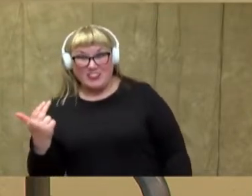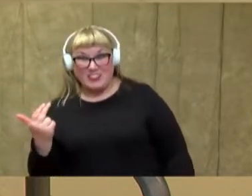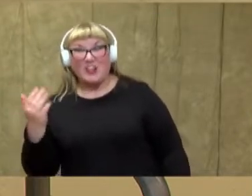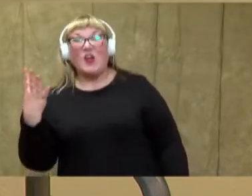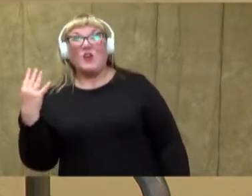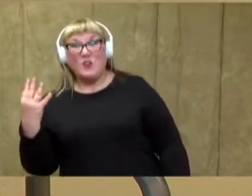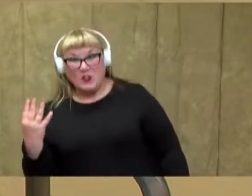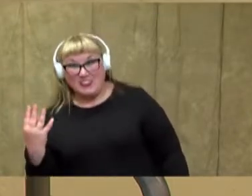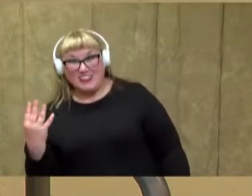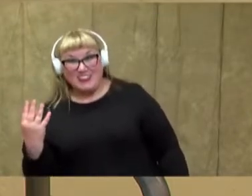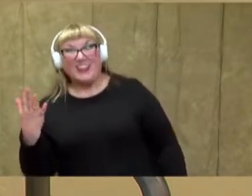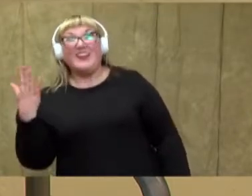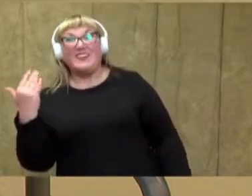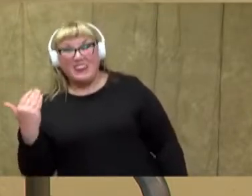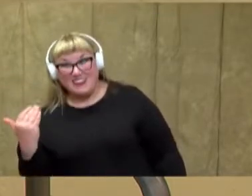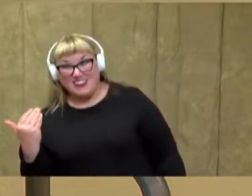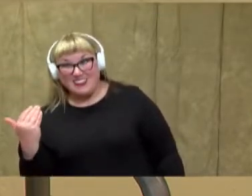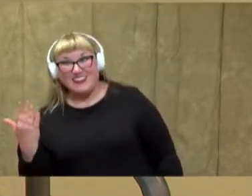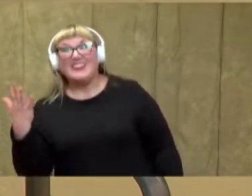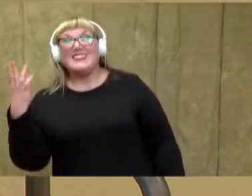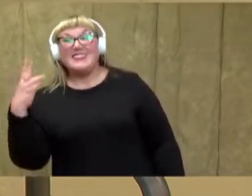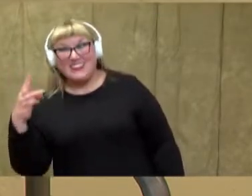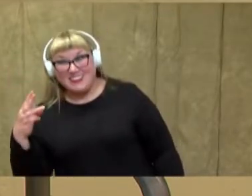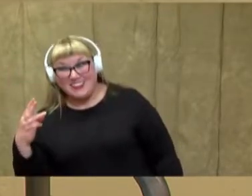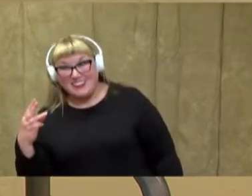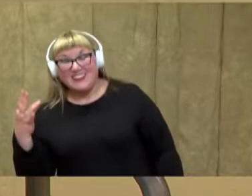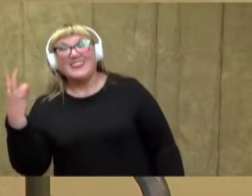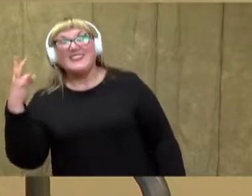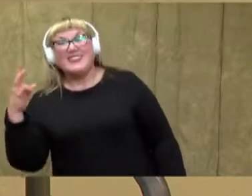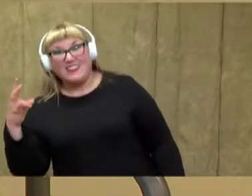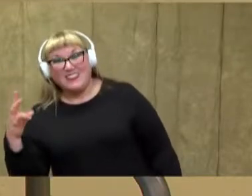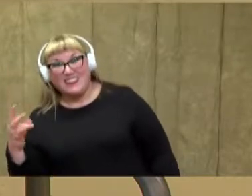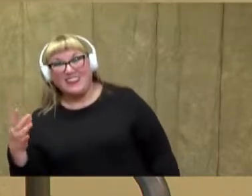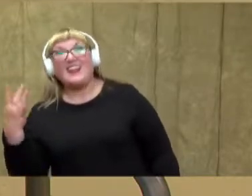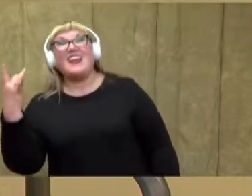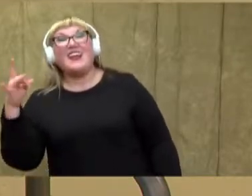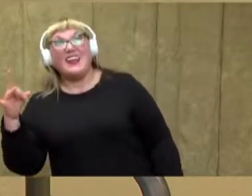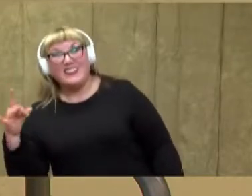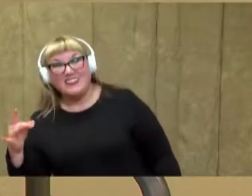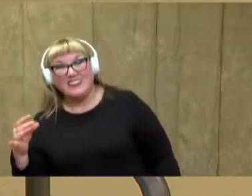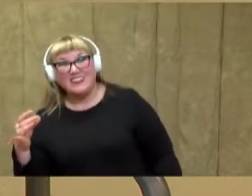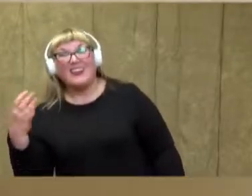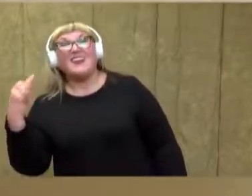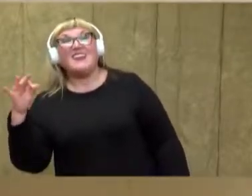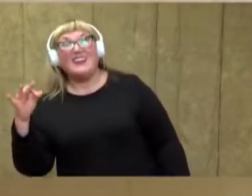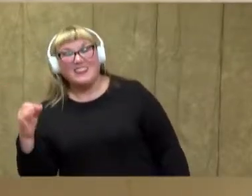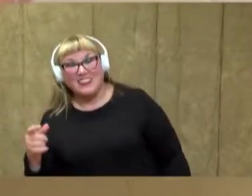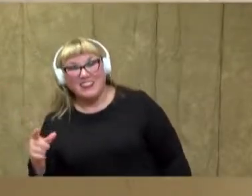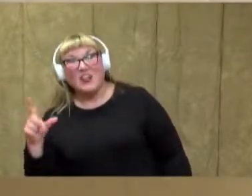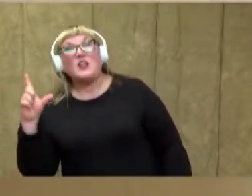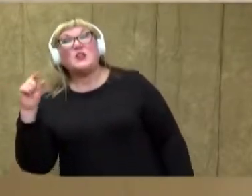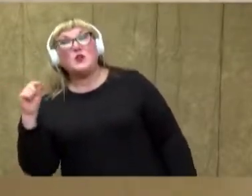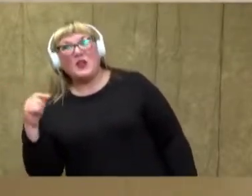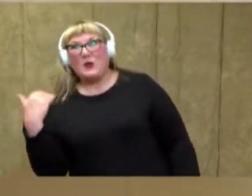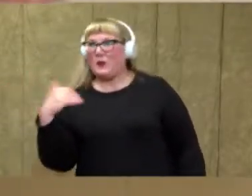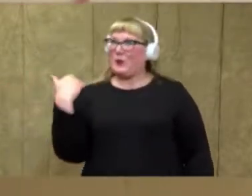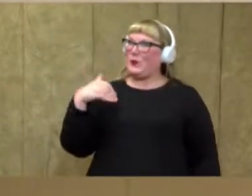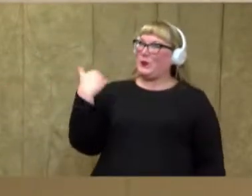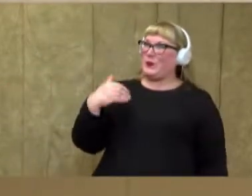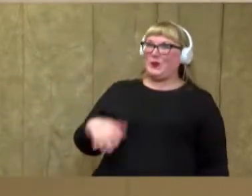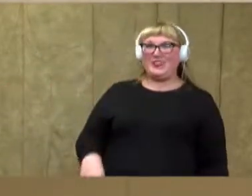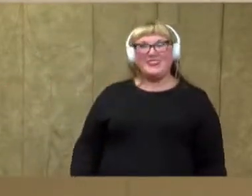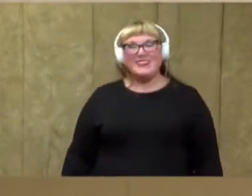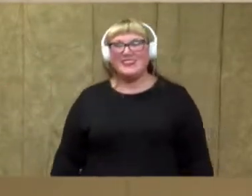13, 14, 15, 16, 17, 18, 19, 20.